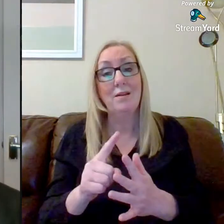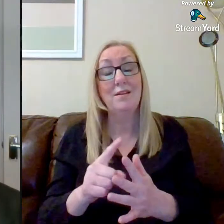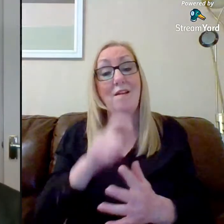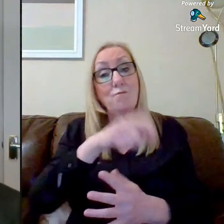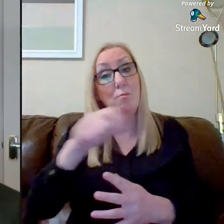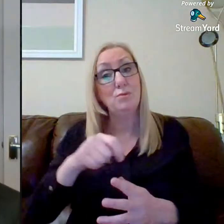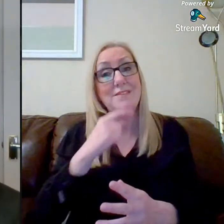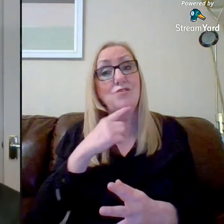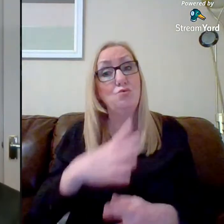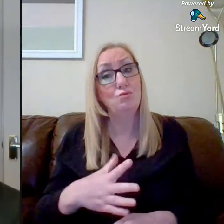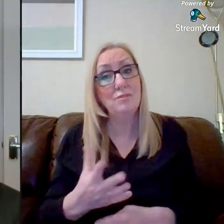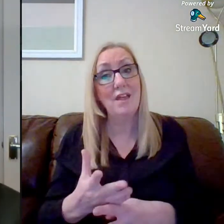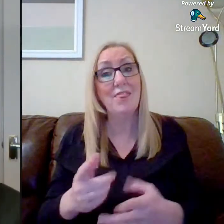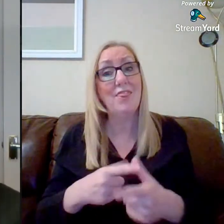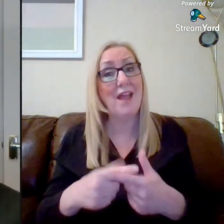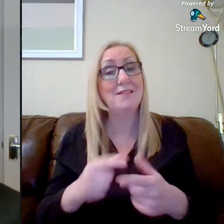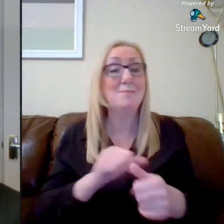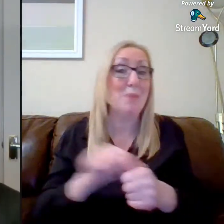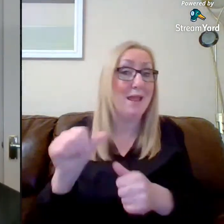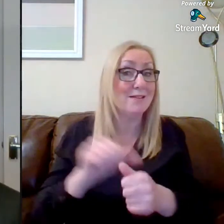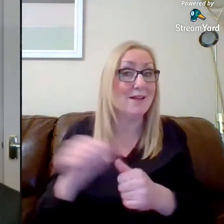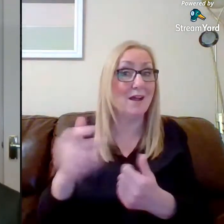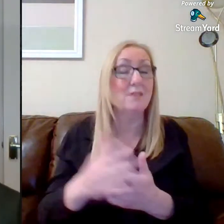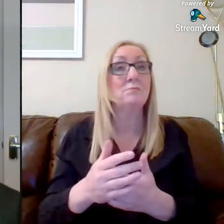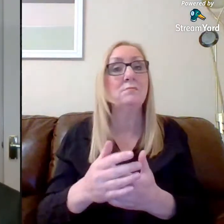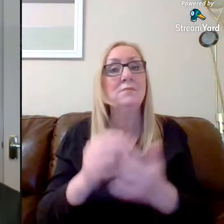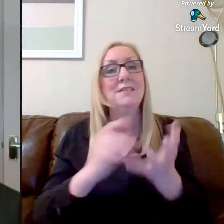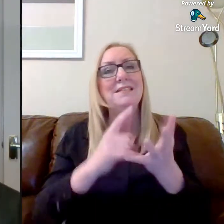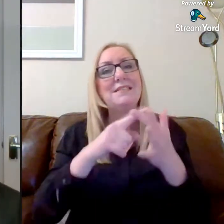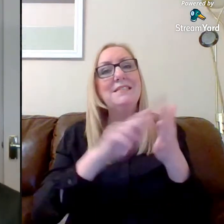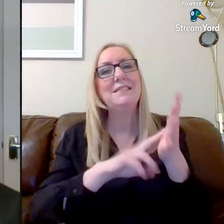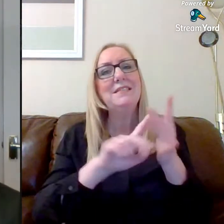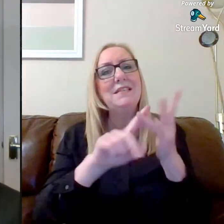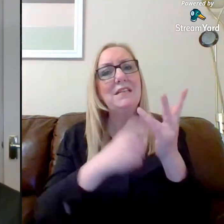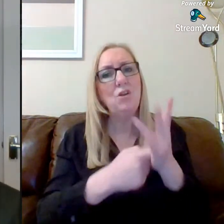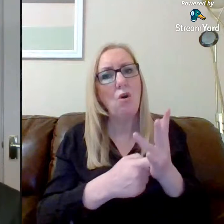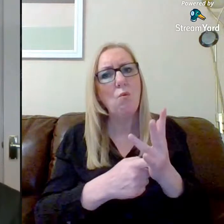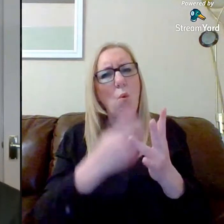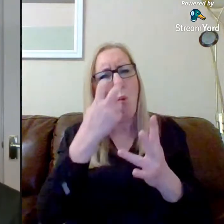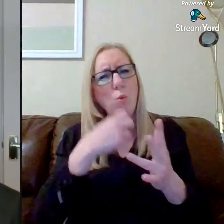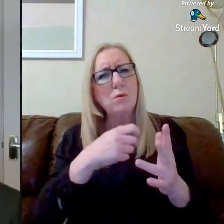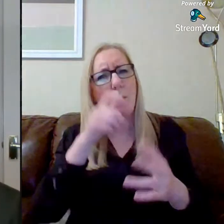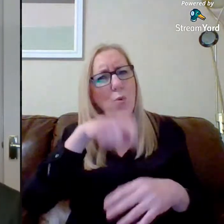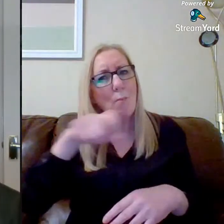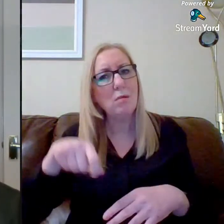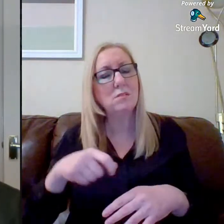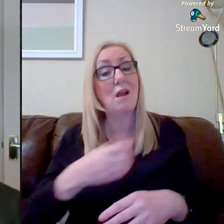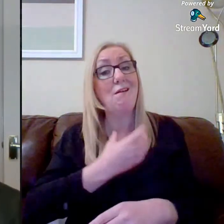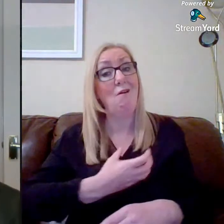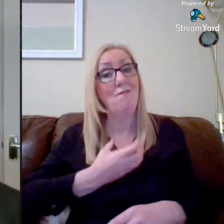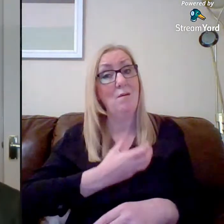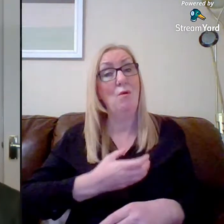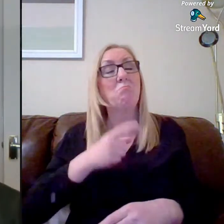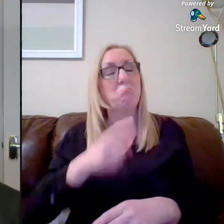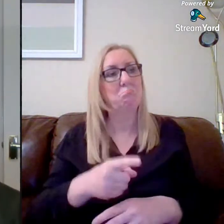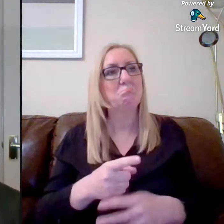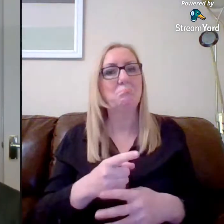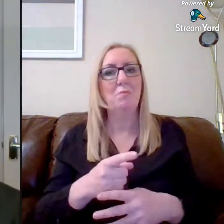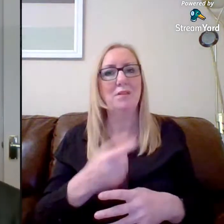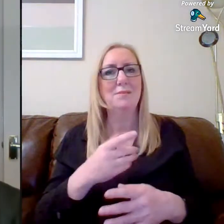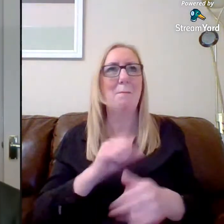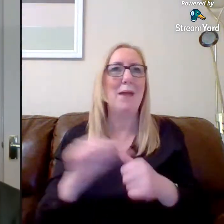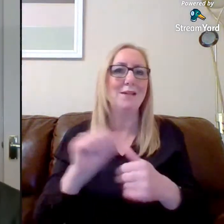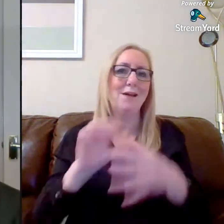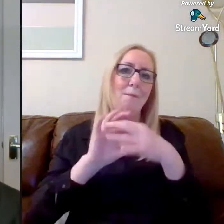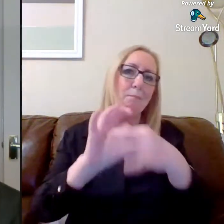it, the better it is. And what we find is that our senior pupils are actually quite comfortable with it. And this leads to better engagement from